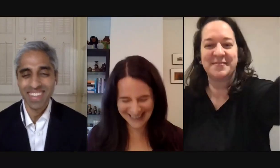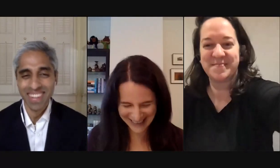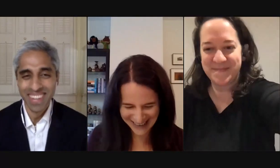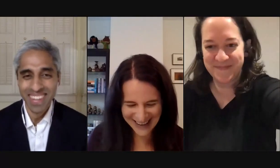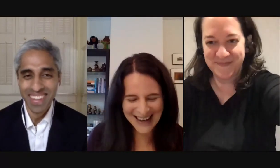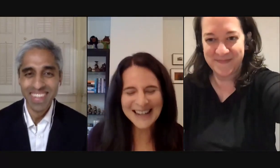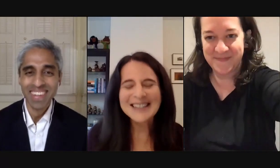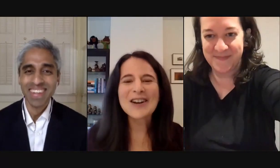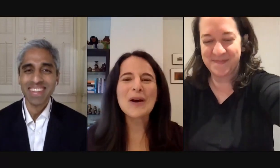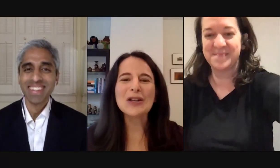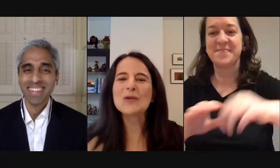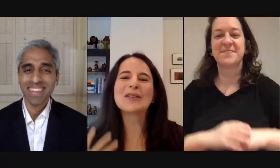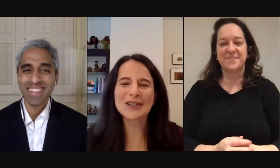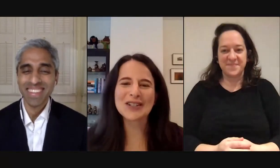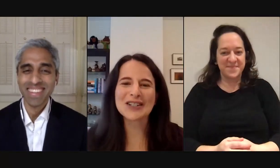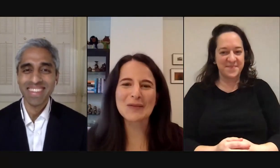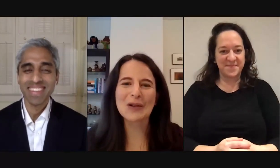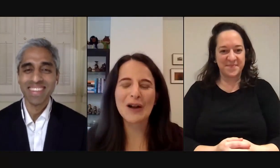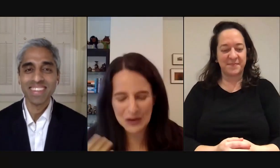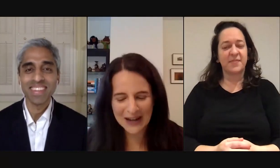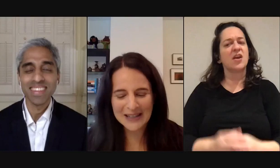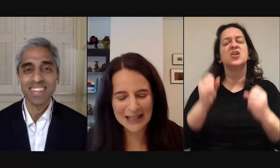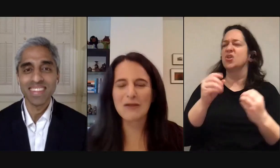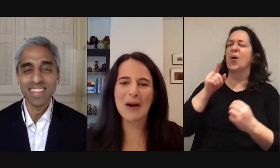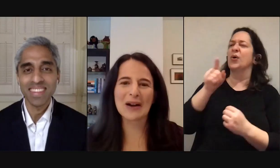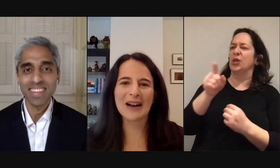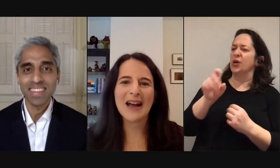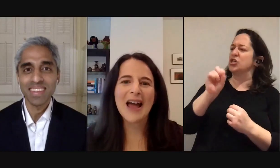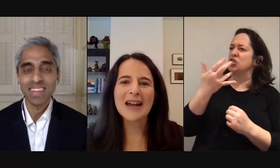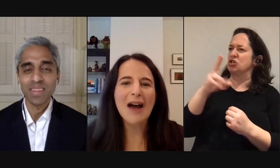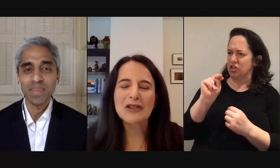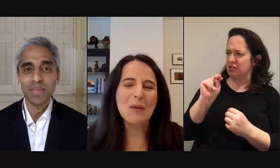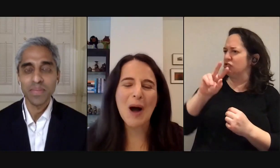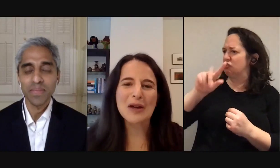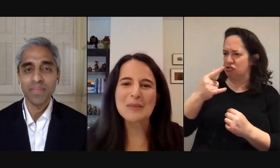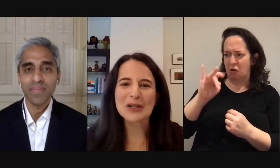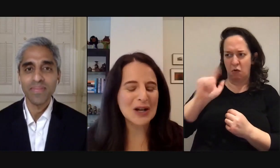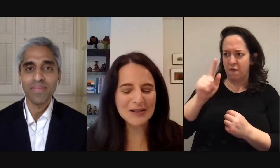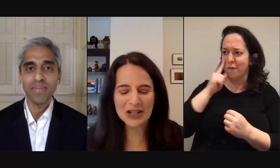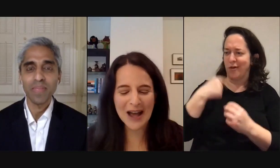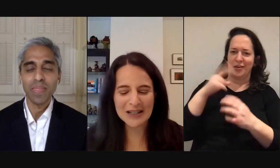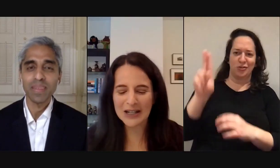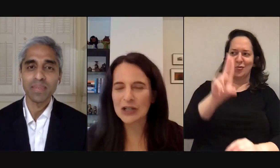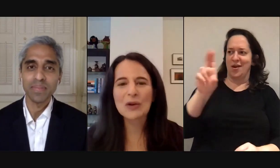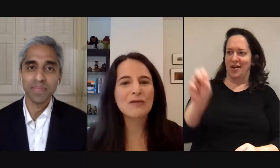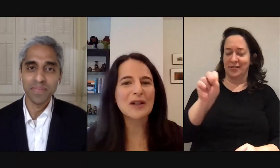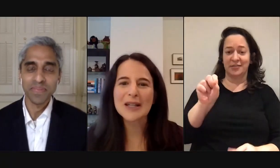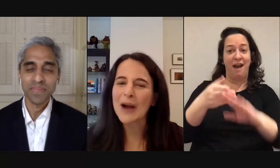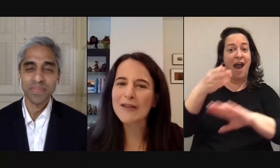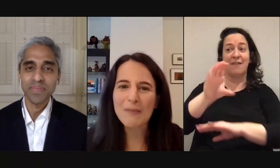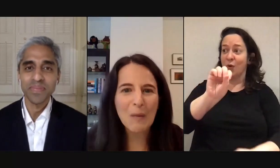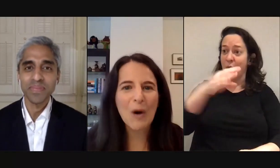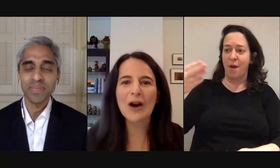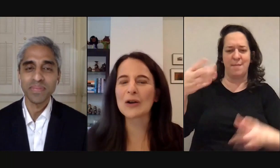Thanks. So you are the Surgeon General of the United States of America and after the Obama administration ended you could